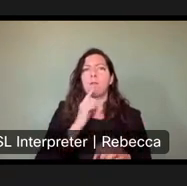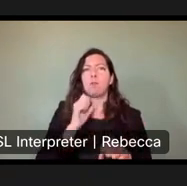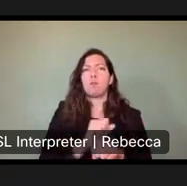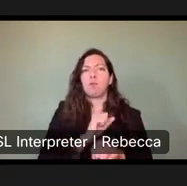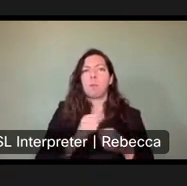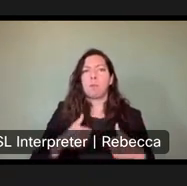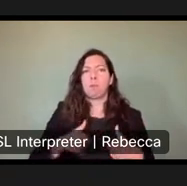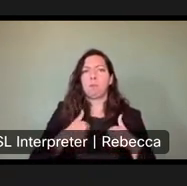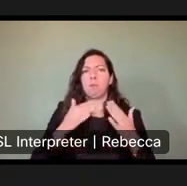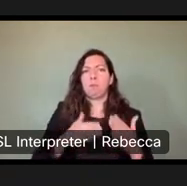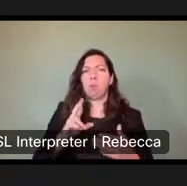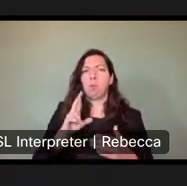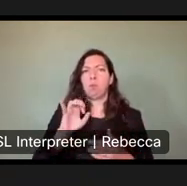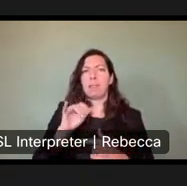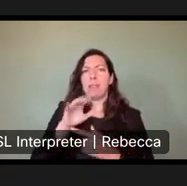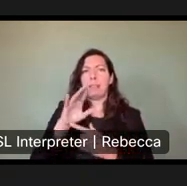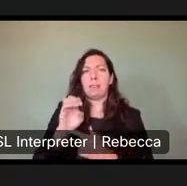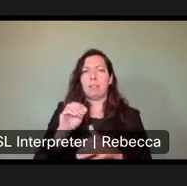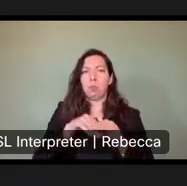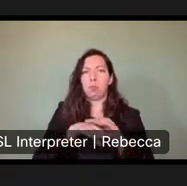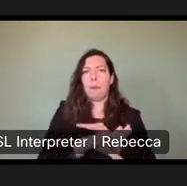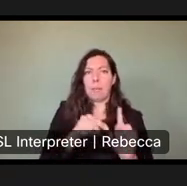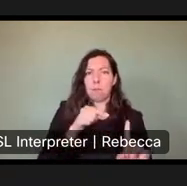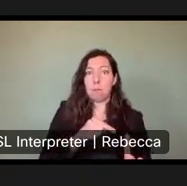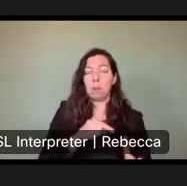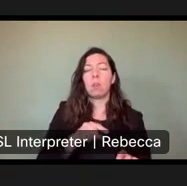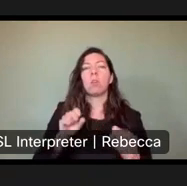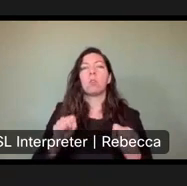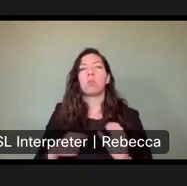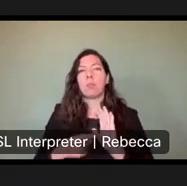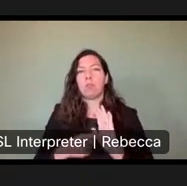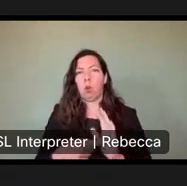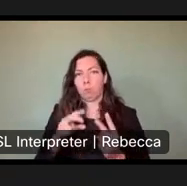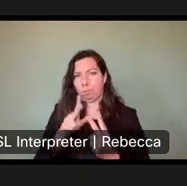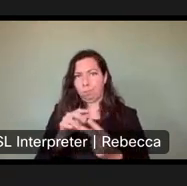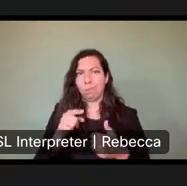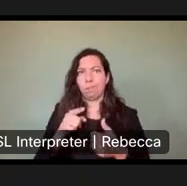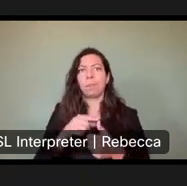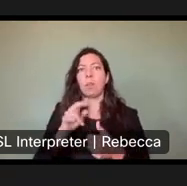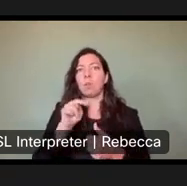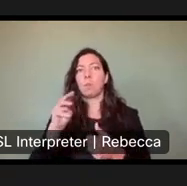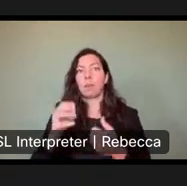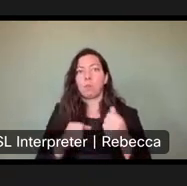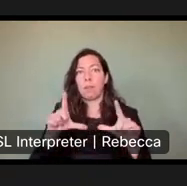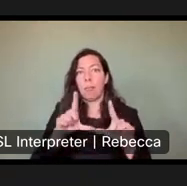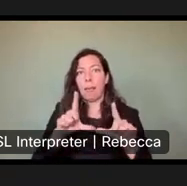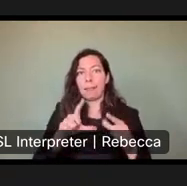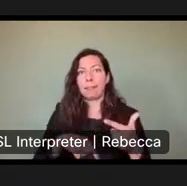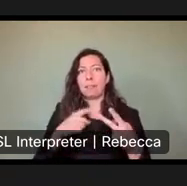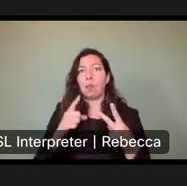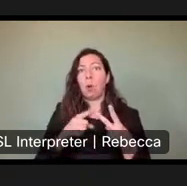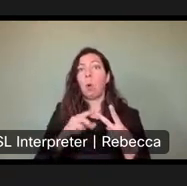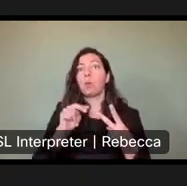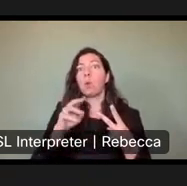park. Is you can either provide a New Mexico driver's license or a New Mexico registered vehicle.